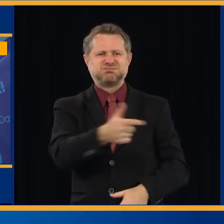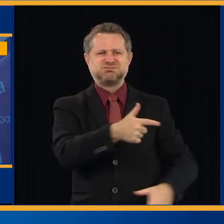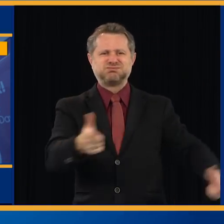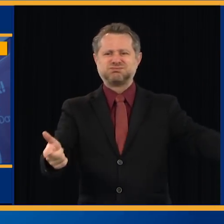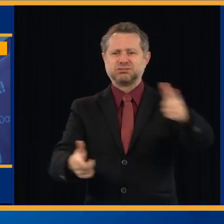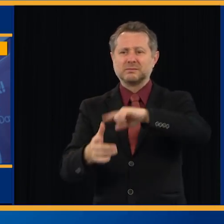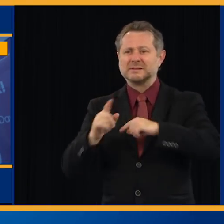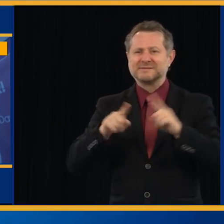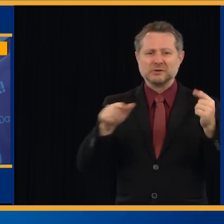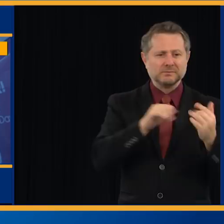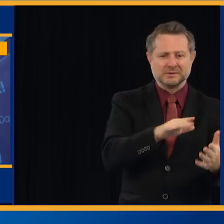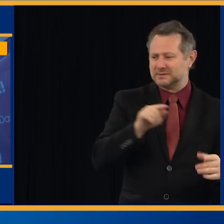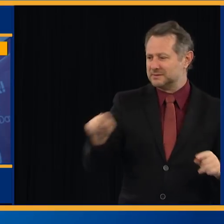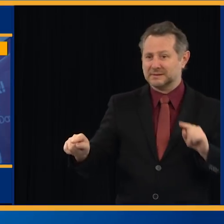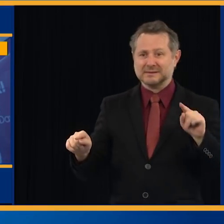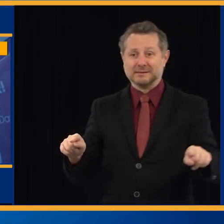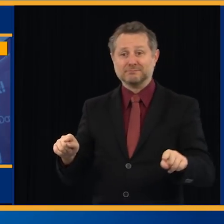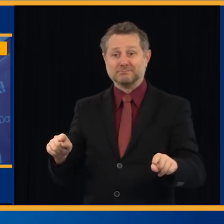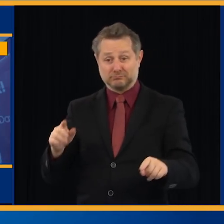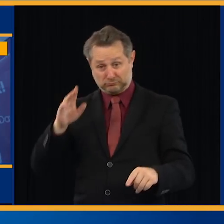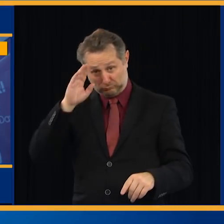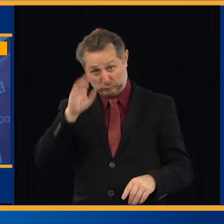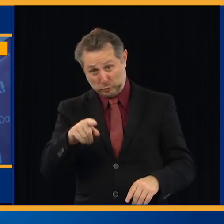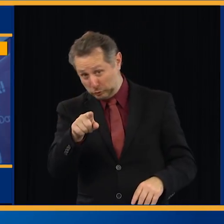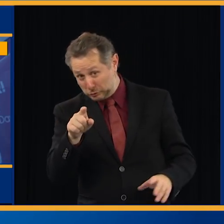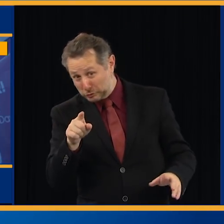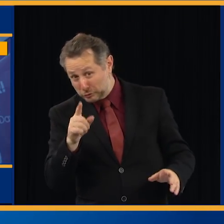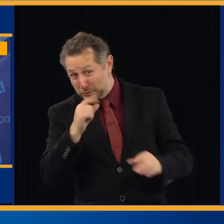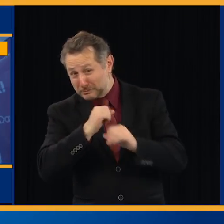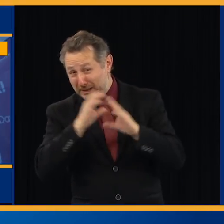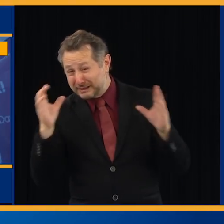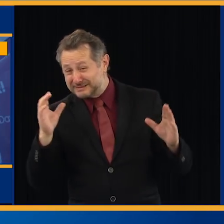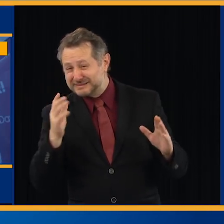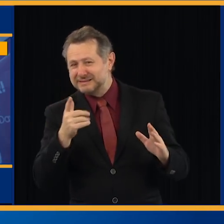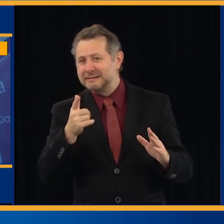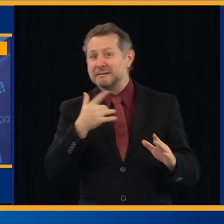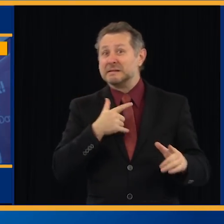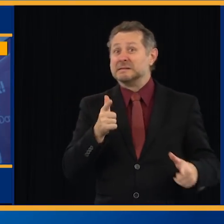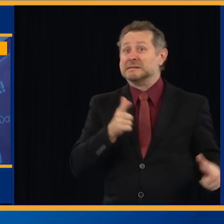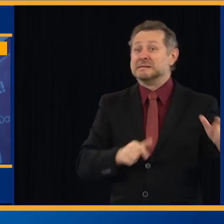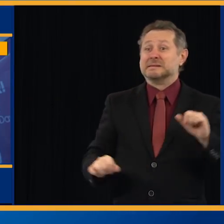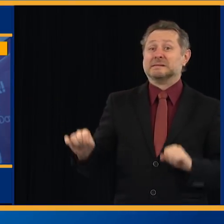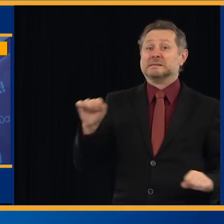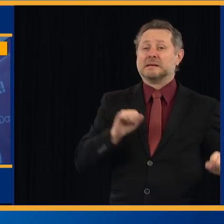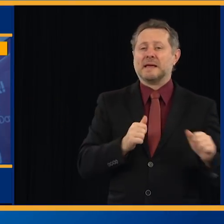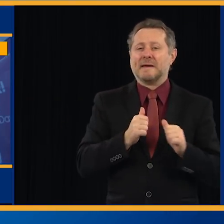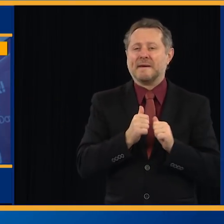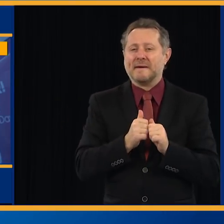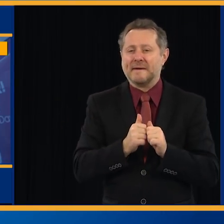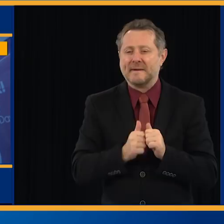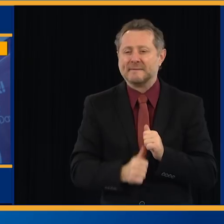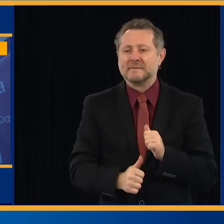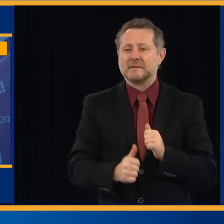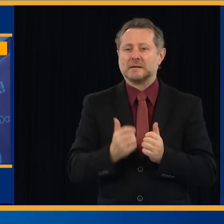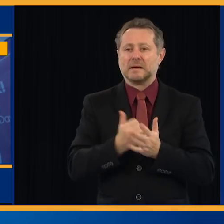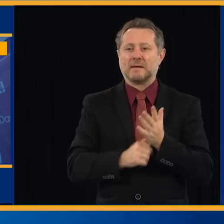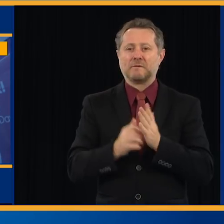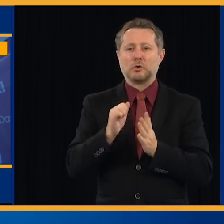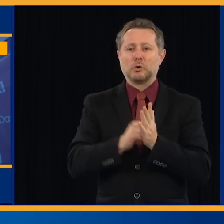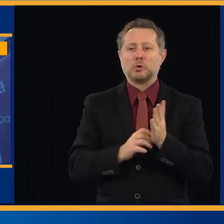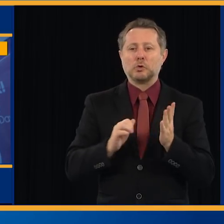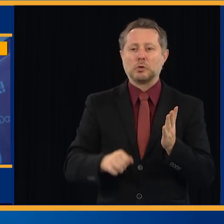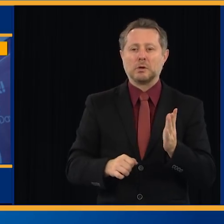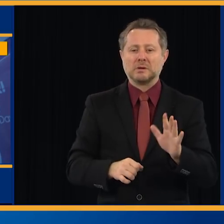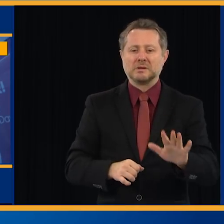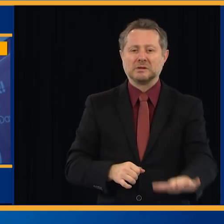Just think about it. You have to disinfect every place that a hand could touch on a